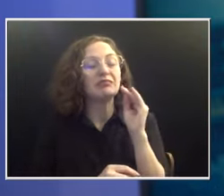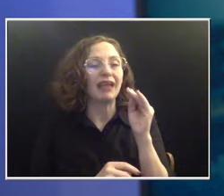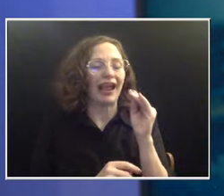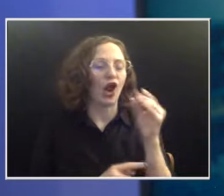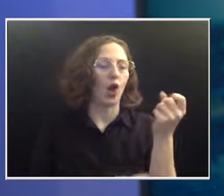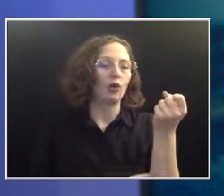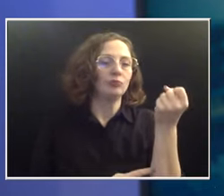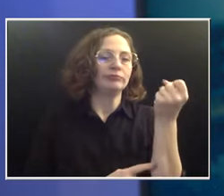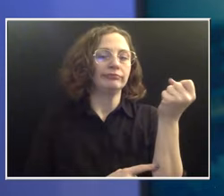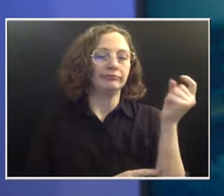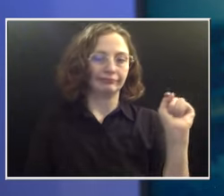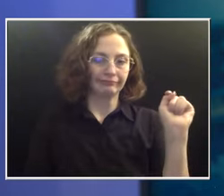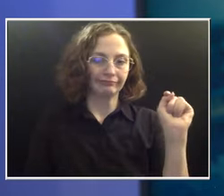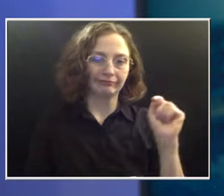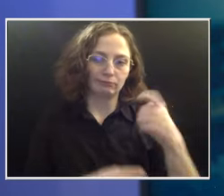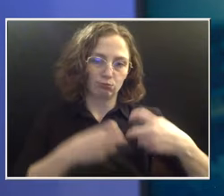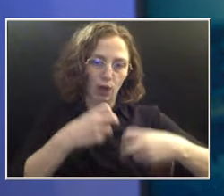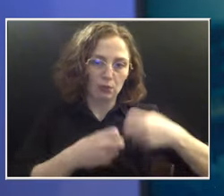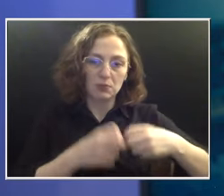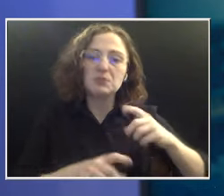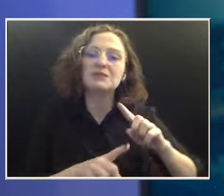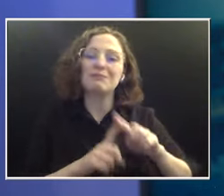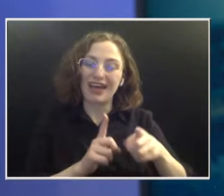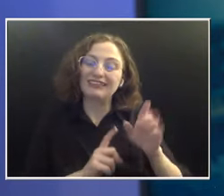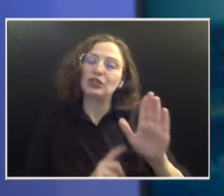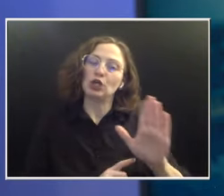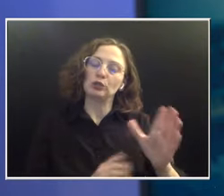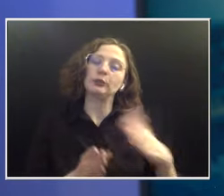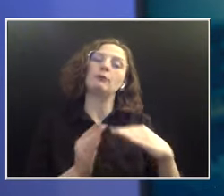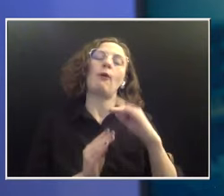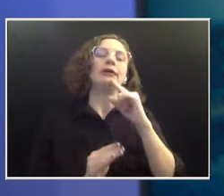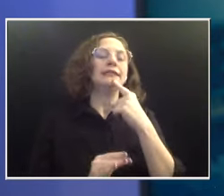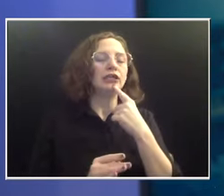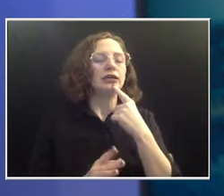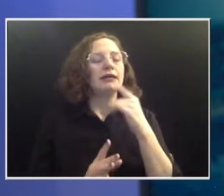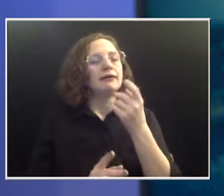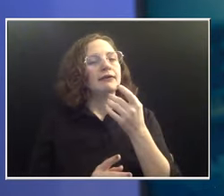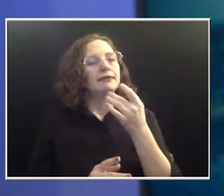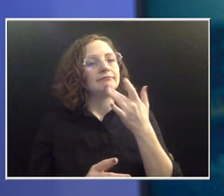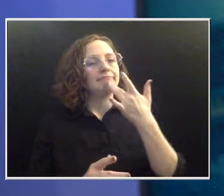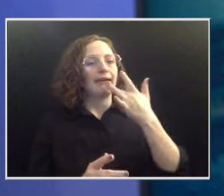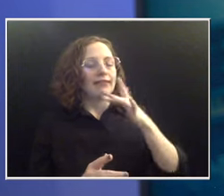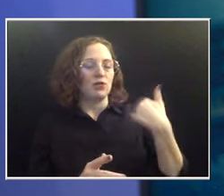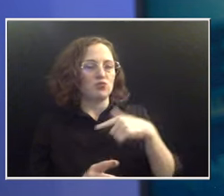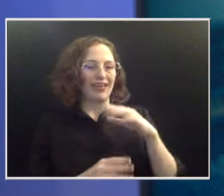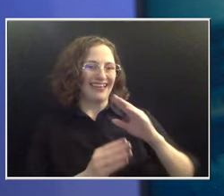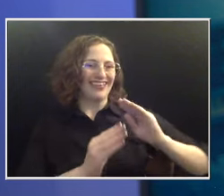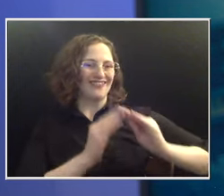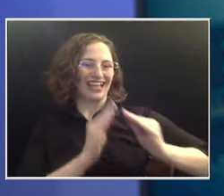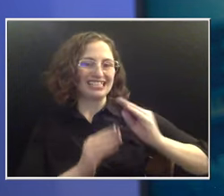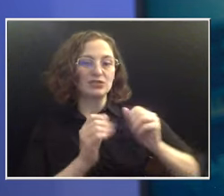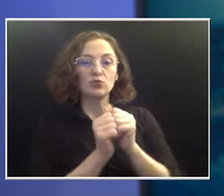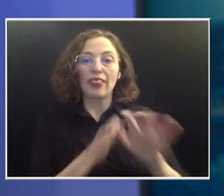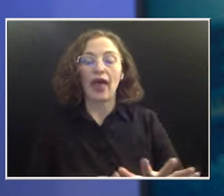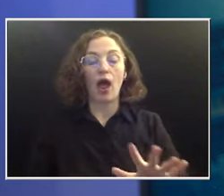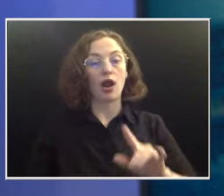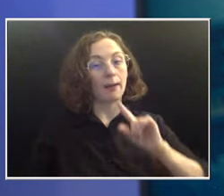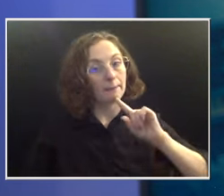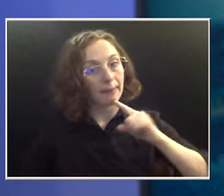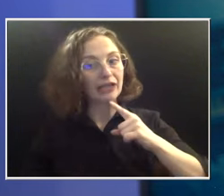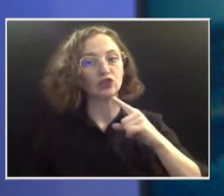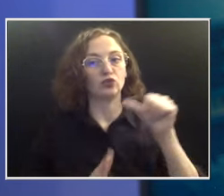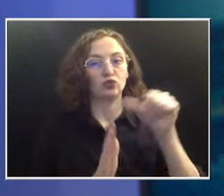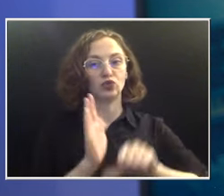without another major surgery. And it all worked out. But up to a third of patients after radical hysterectomy can have